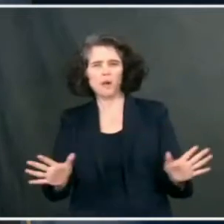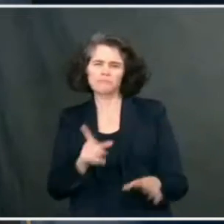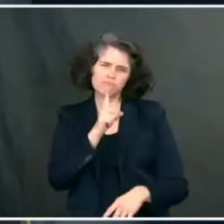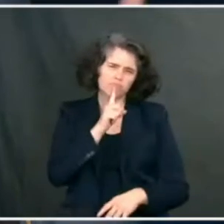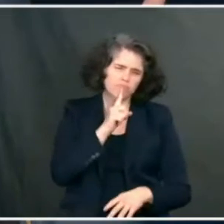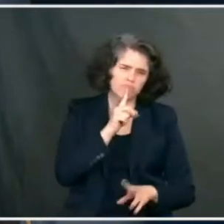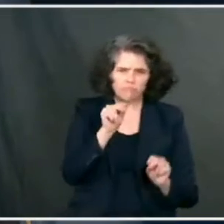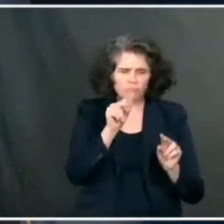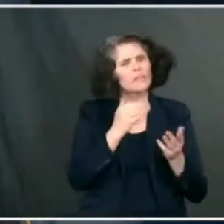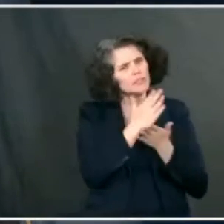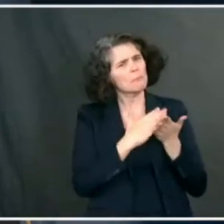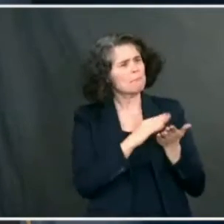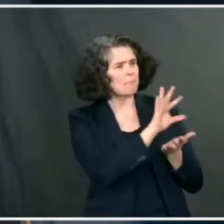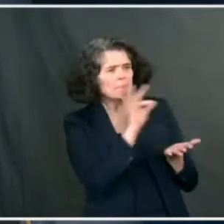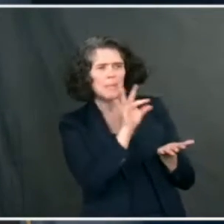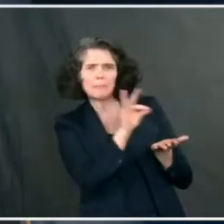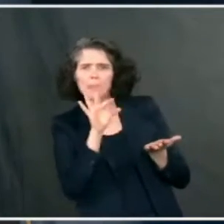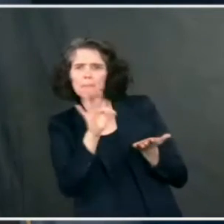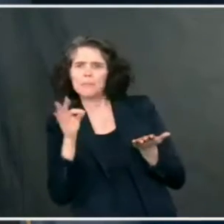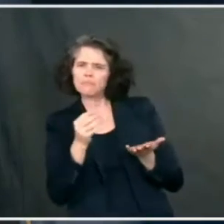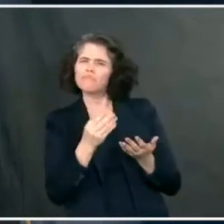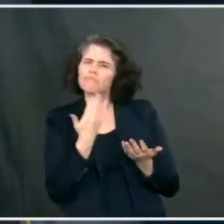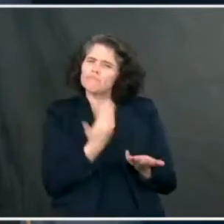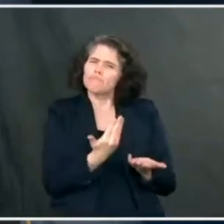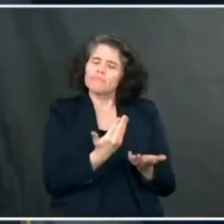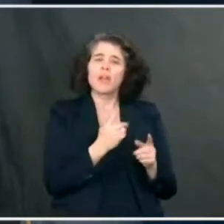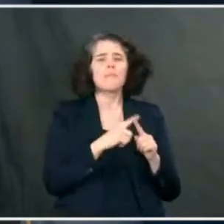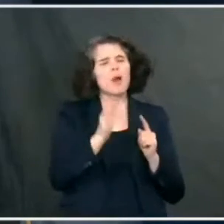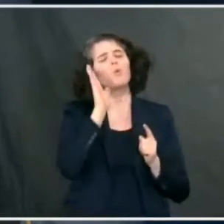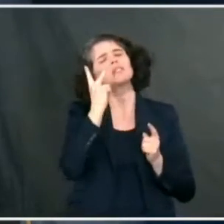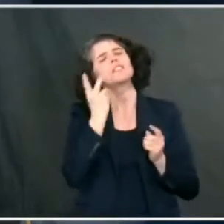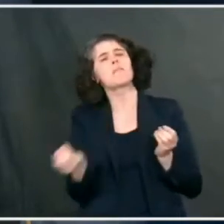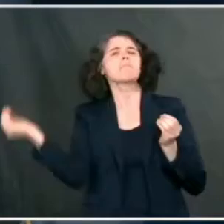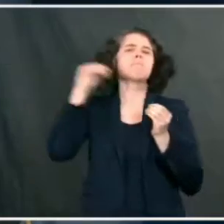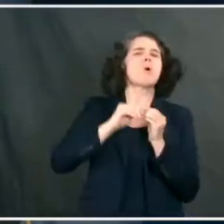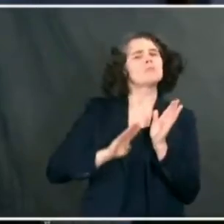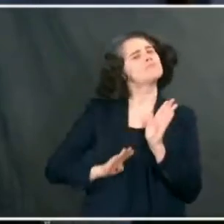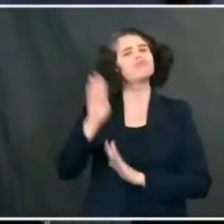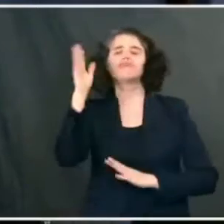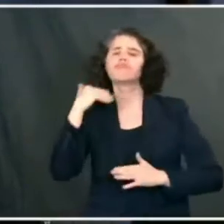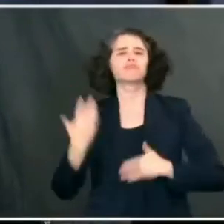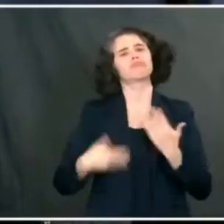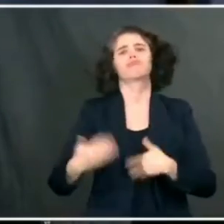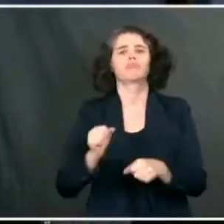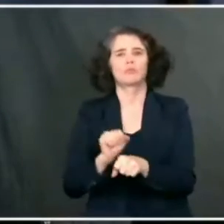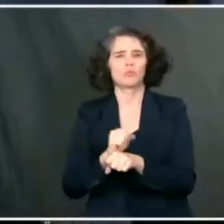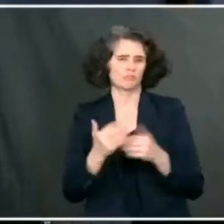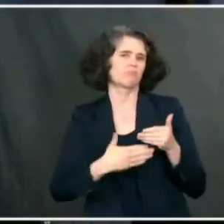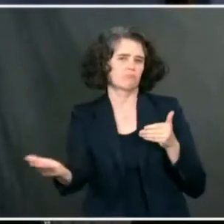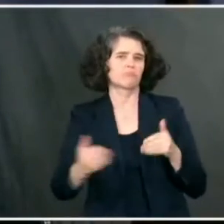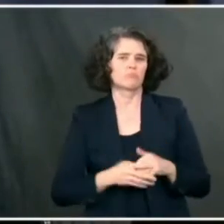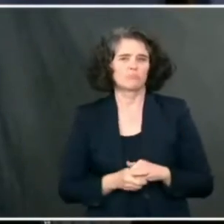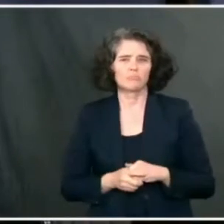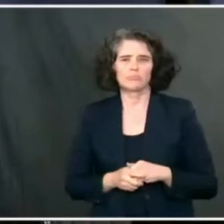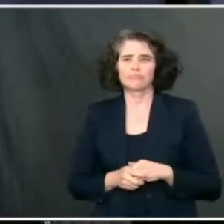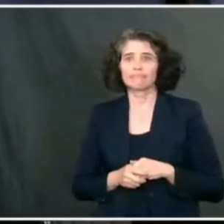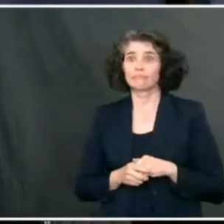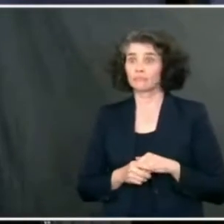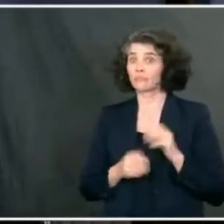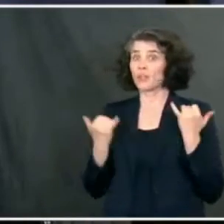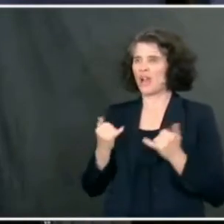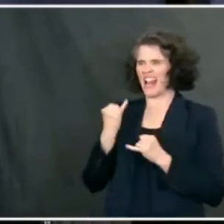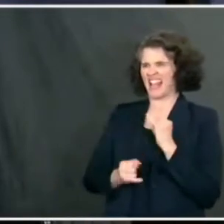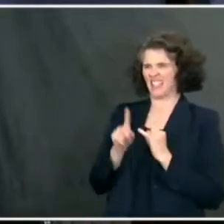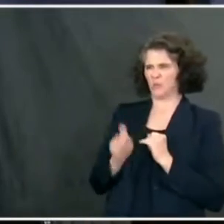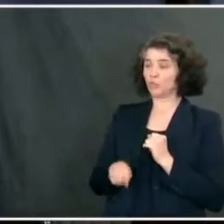at all. So we are continuing, but you're going to see a real ramping up of it. One more final question. You had said that most people will be vaccinated by the middle of